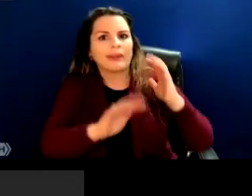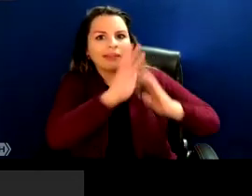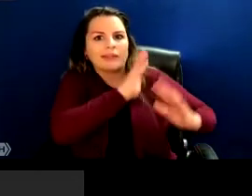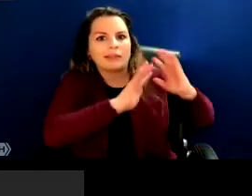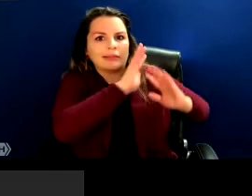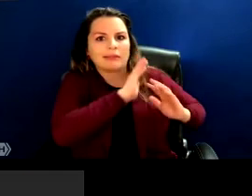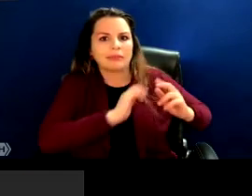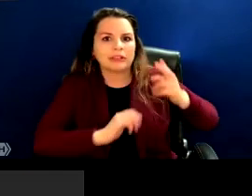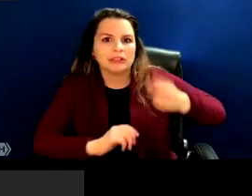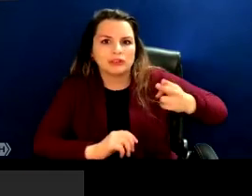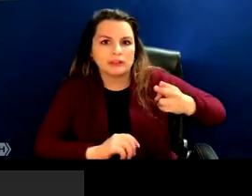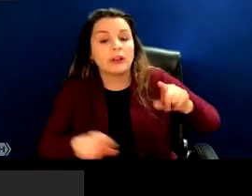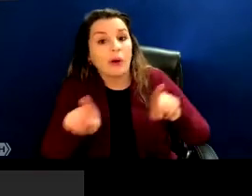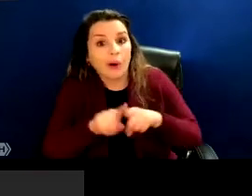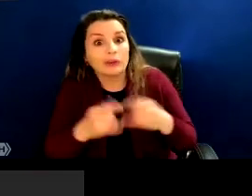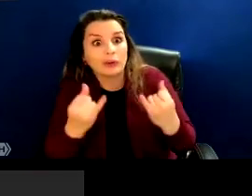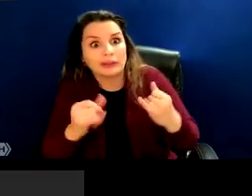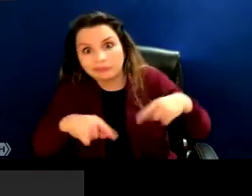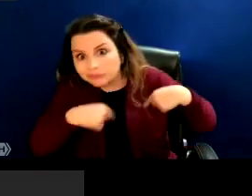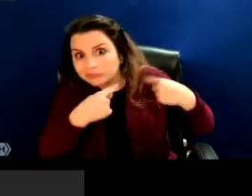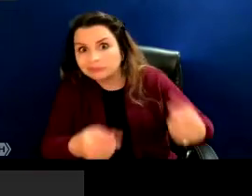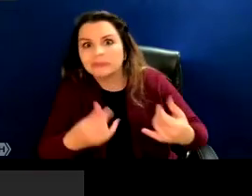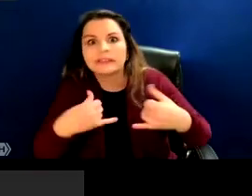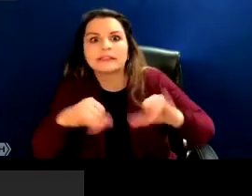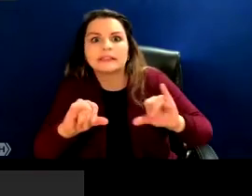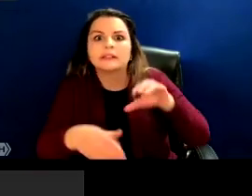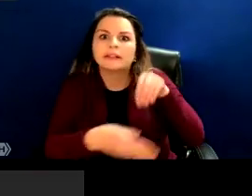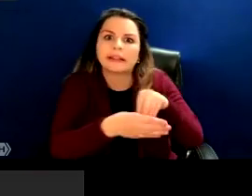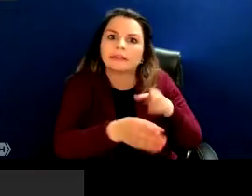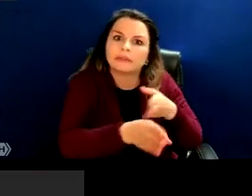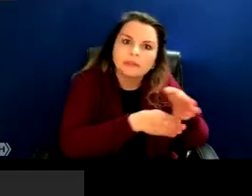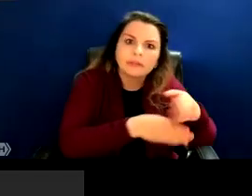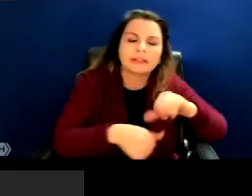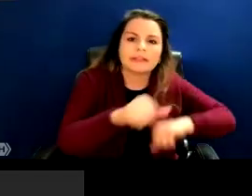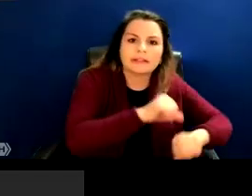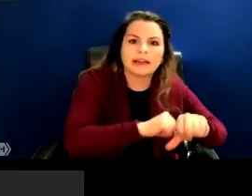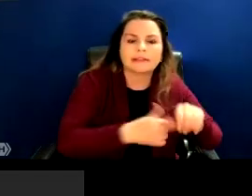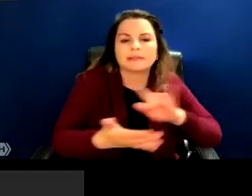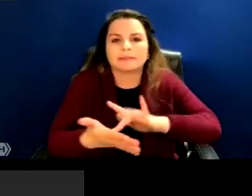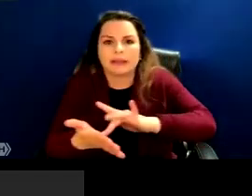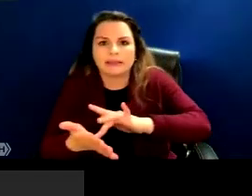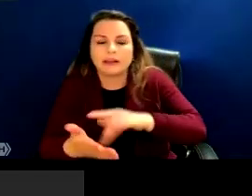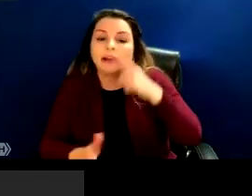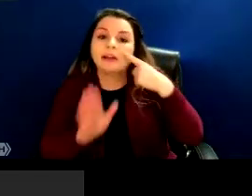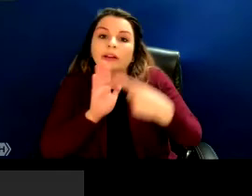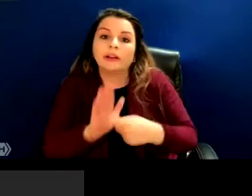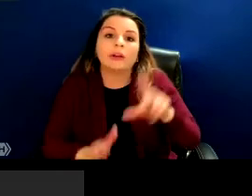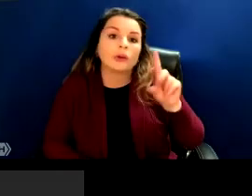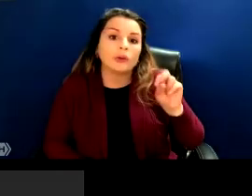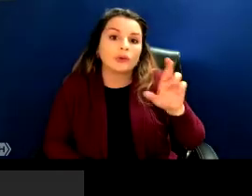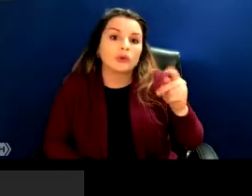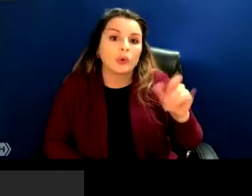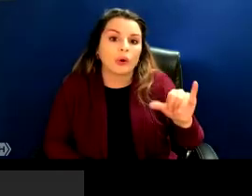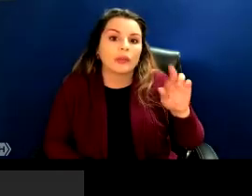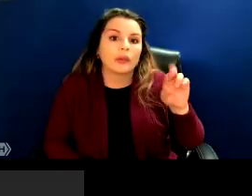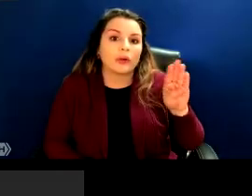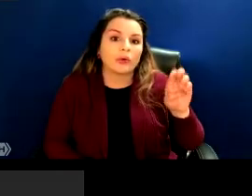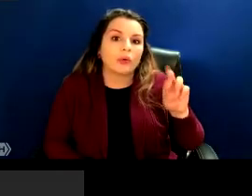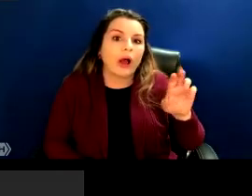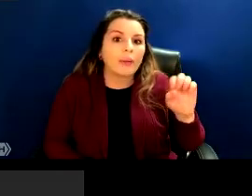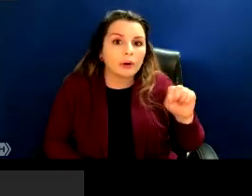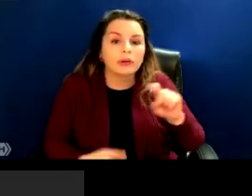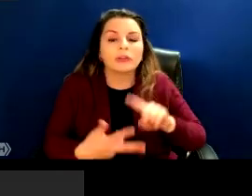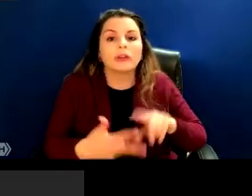histories and contemporary histories of science and medicine. And here I would point you to the work of people like Dorothy Roberts, Alondra